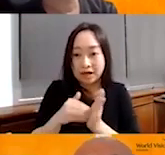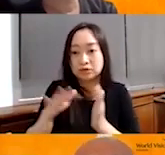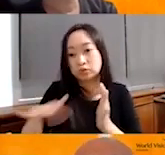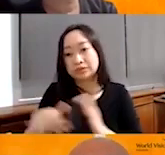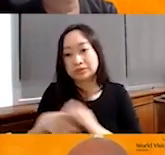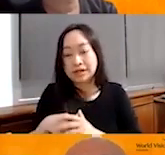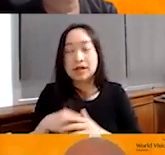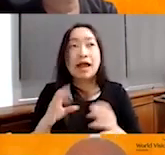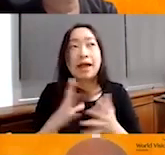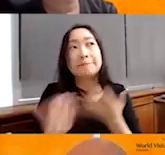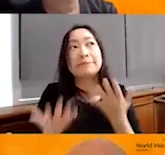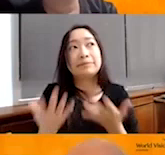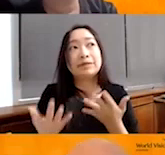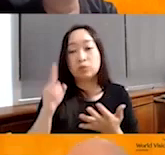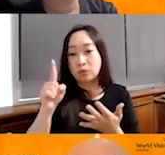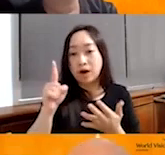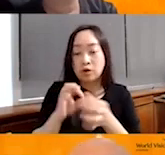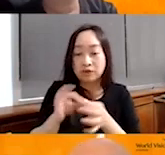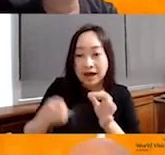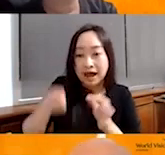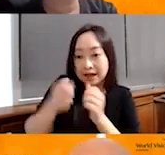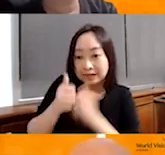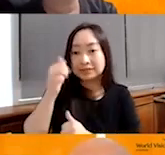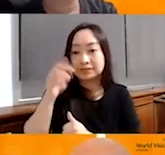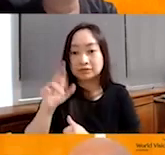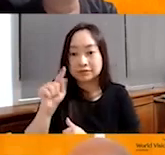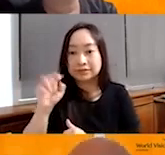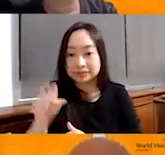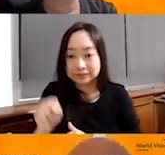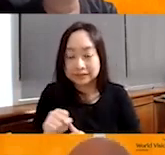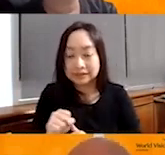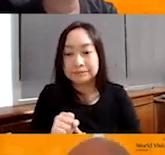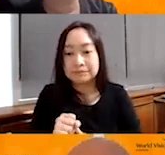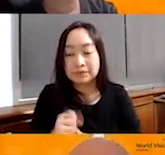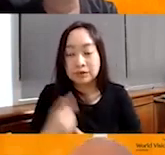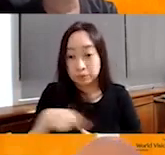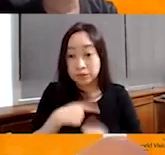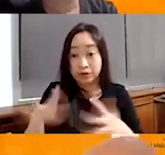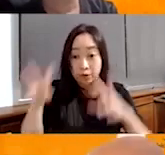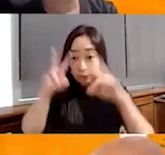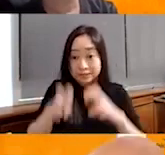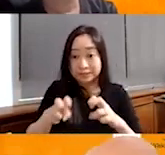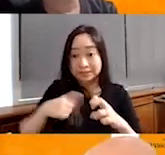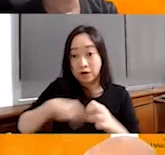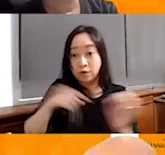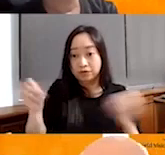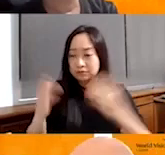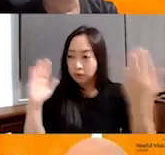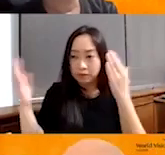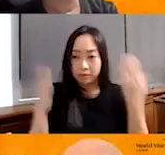And maybe it's one of the highest rates. And I, we make our research in our office and